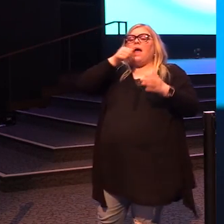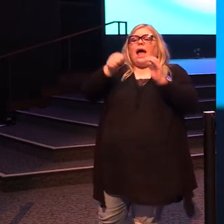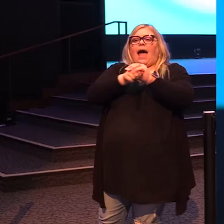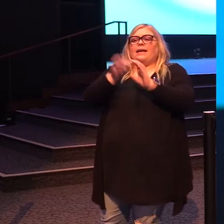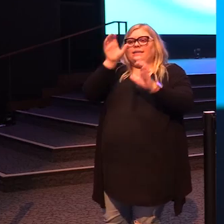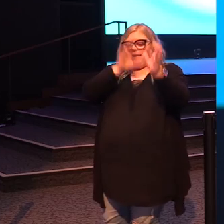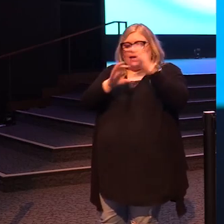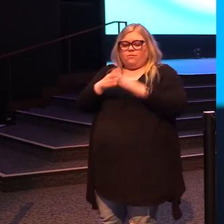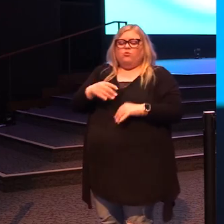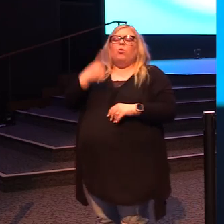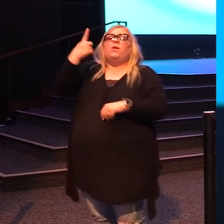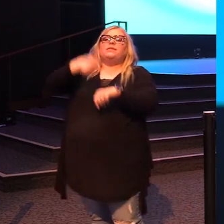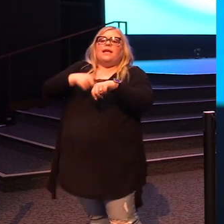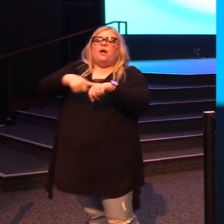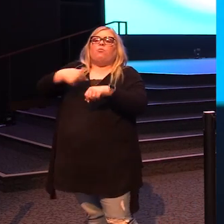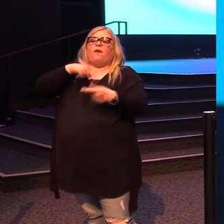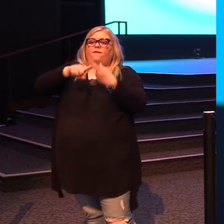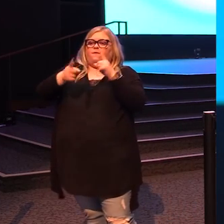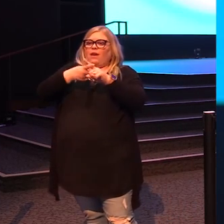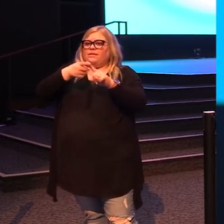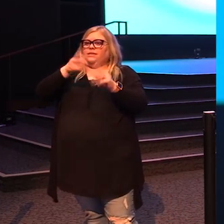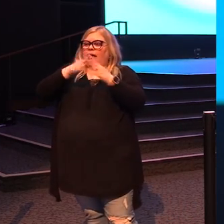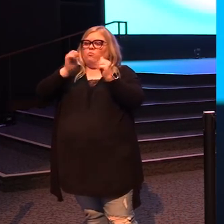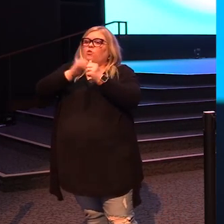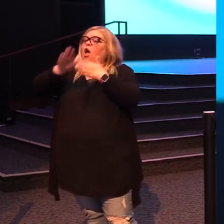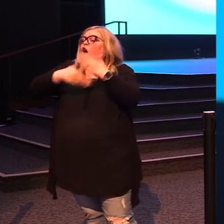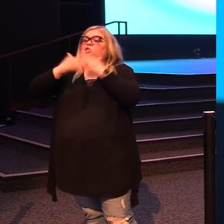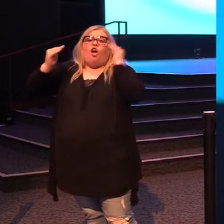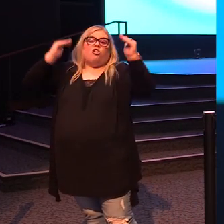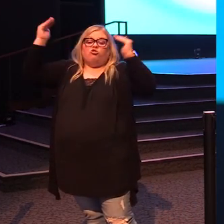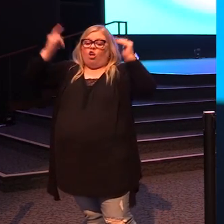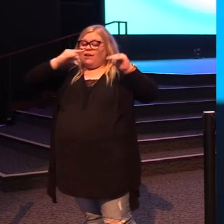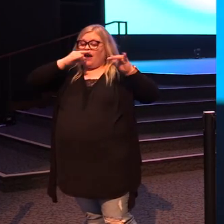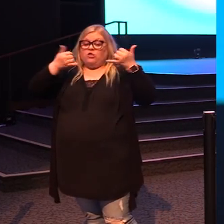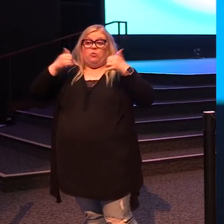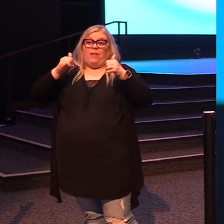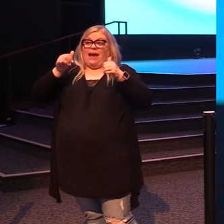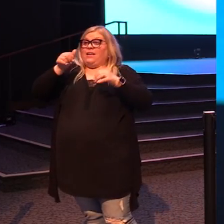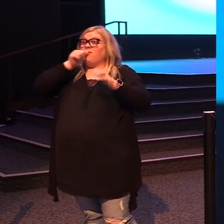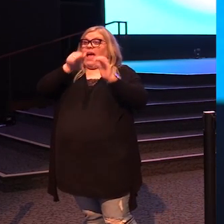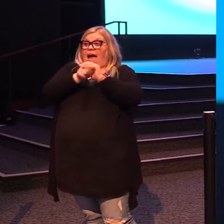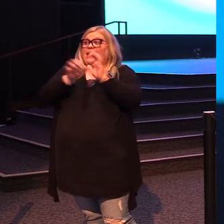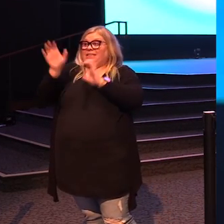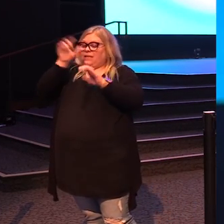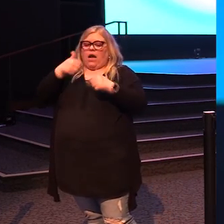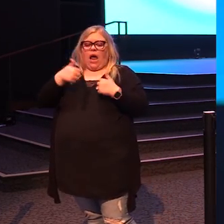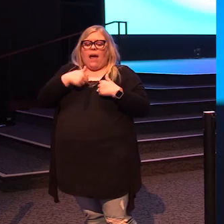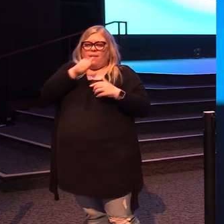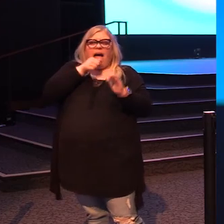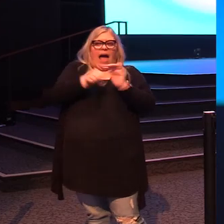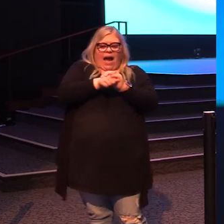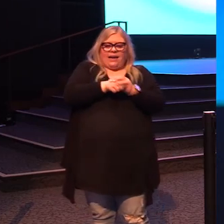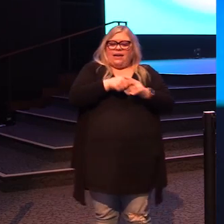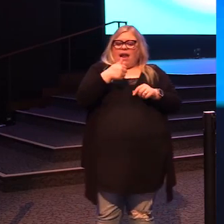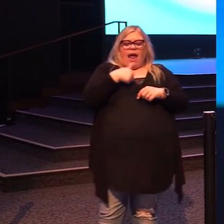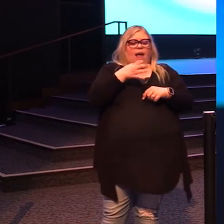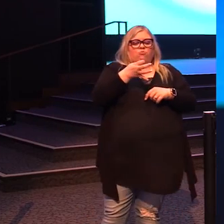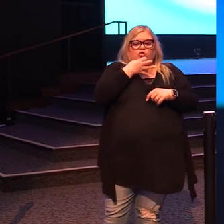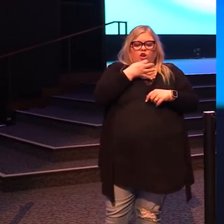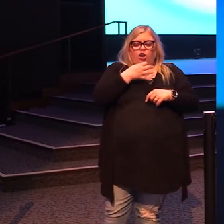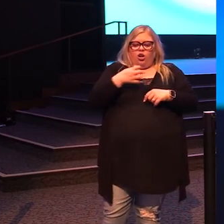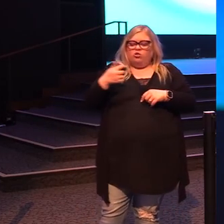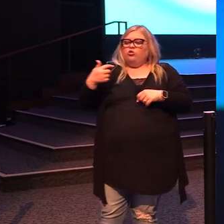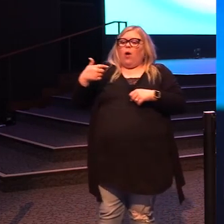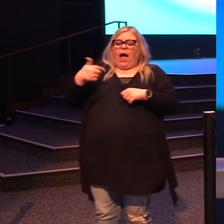one occasion we were at our friend's house, all our adult kids, and we played hide-and-seek and I was hiding. I'm very good. And I knew the cupboard in my friend's house